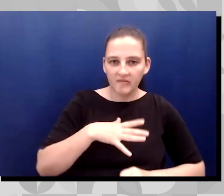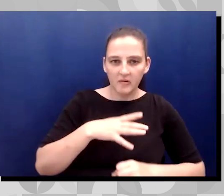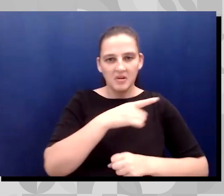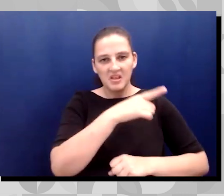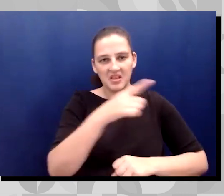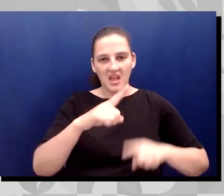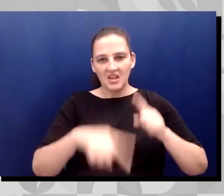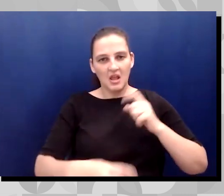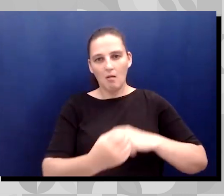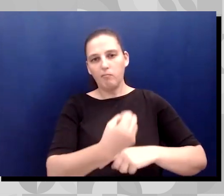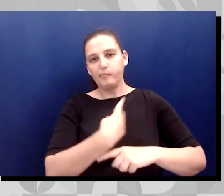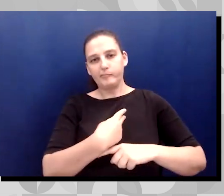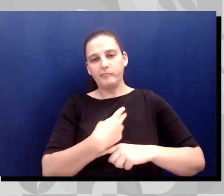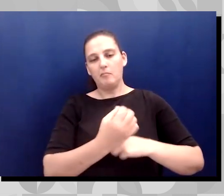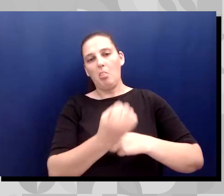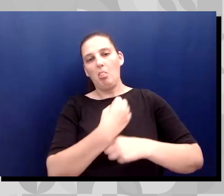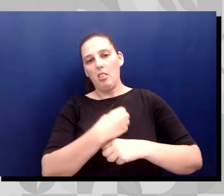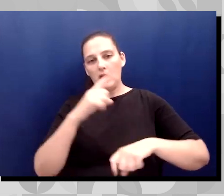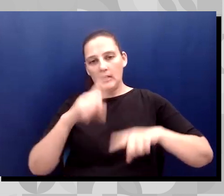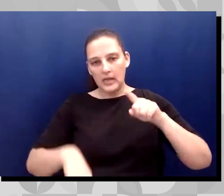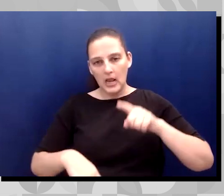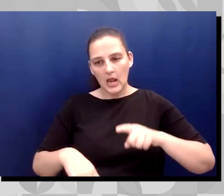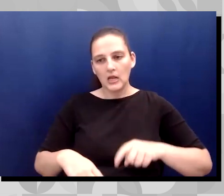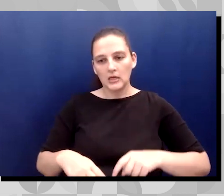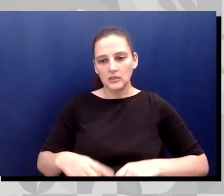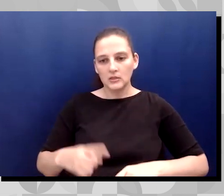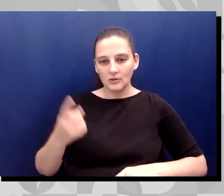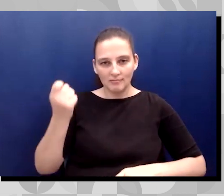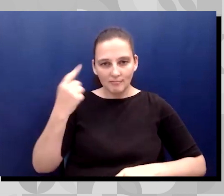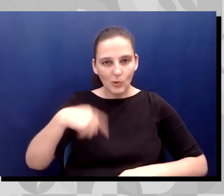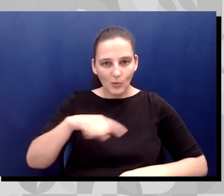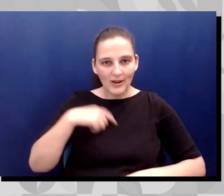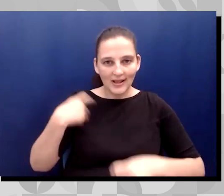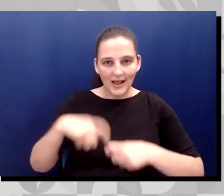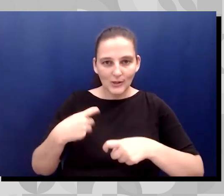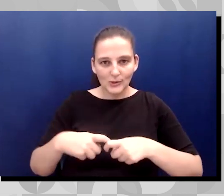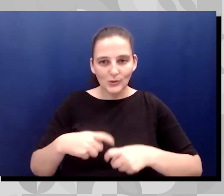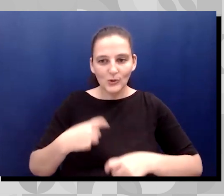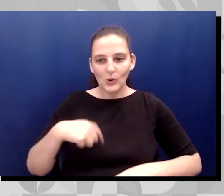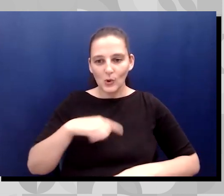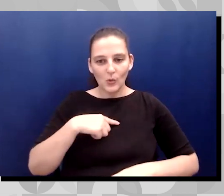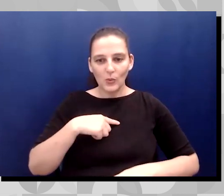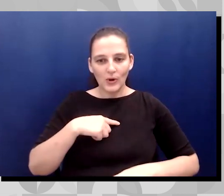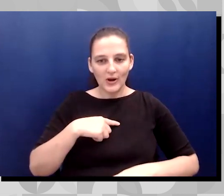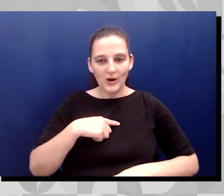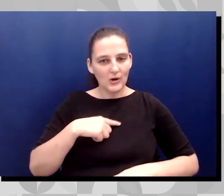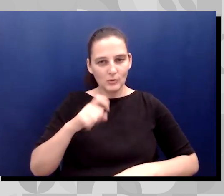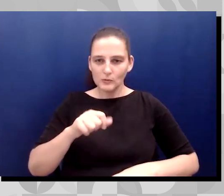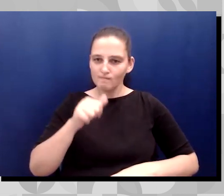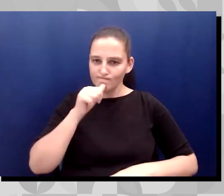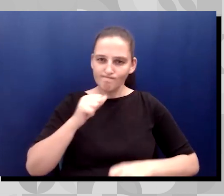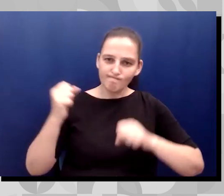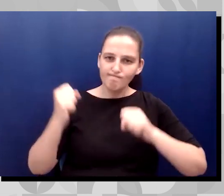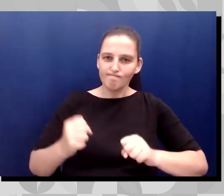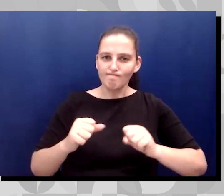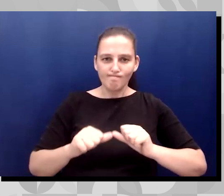a lot, um, you know, we're Latinas. We don't, we're not built to break. And so, um,